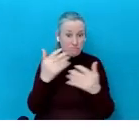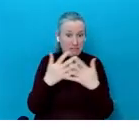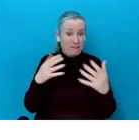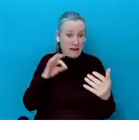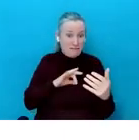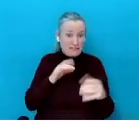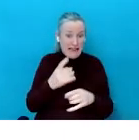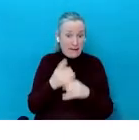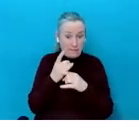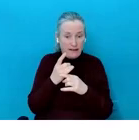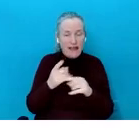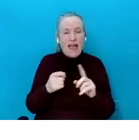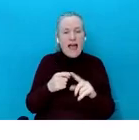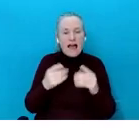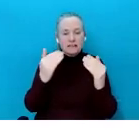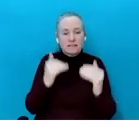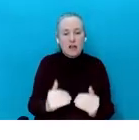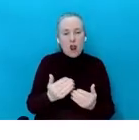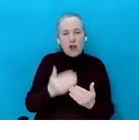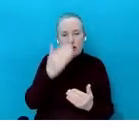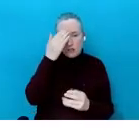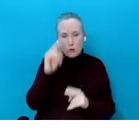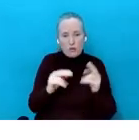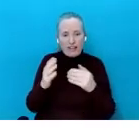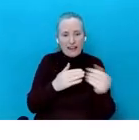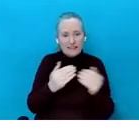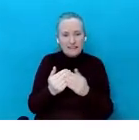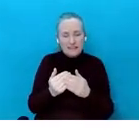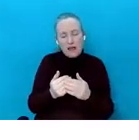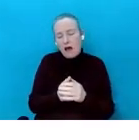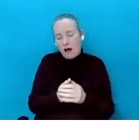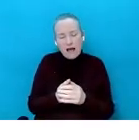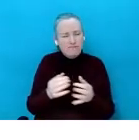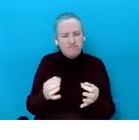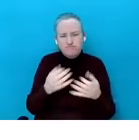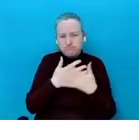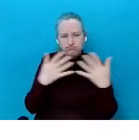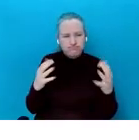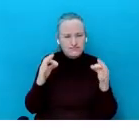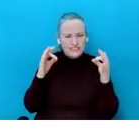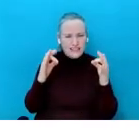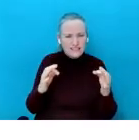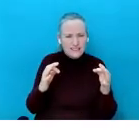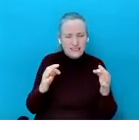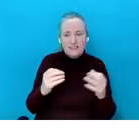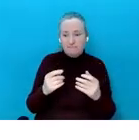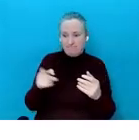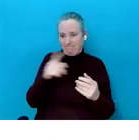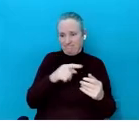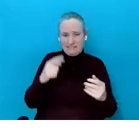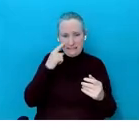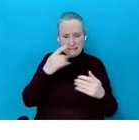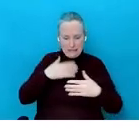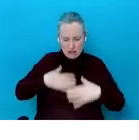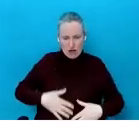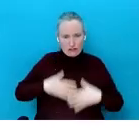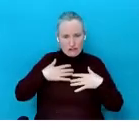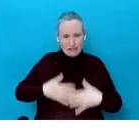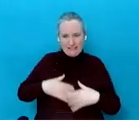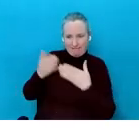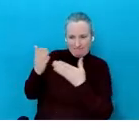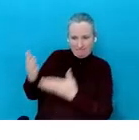And learning new things. tech tools. There's so much great stuff out there. Cyber Academy. We're wearing the T-shirts, myself and Leanne today.